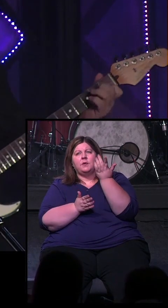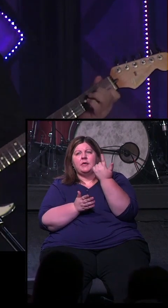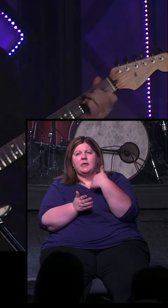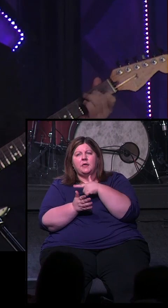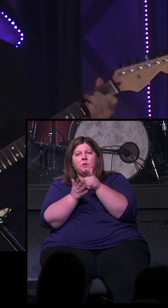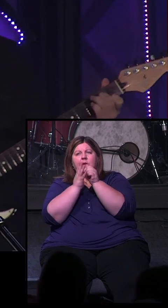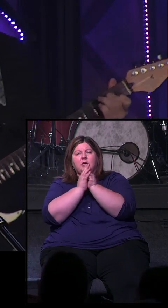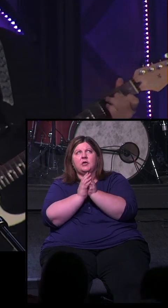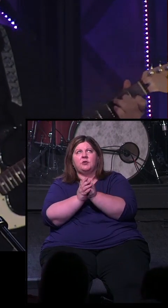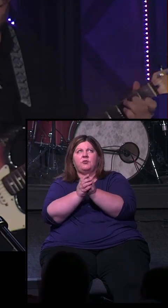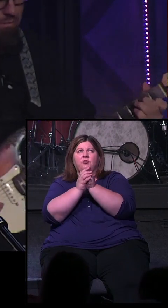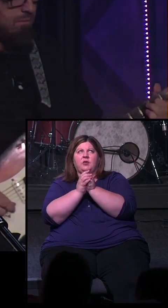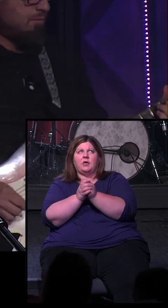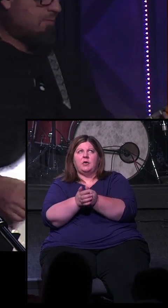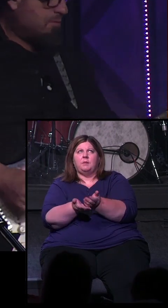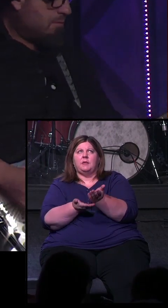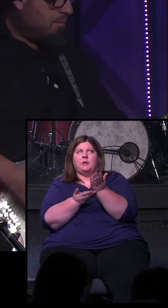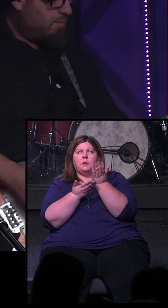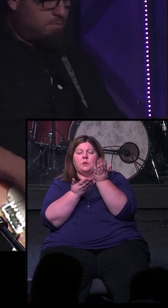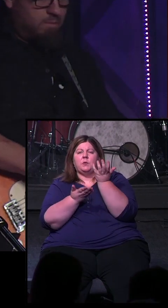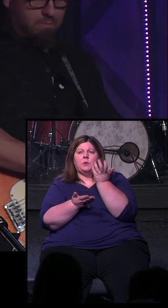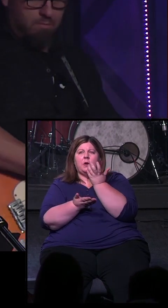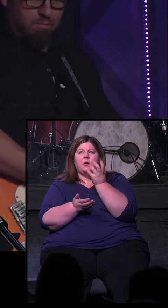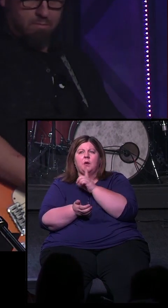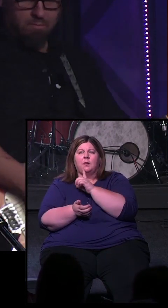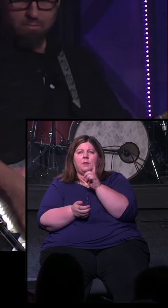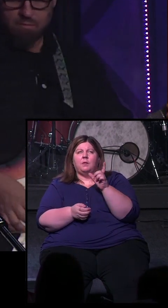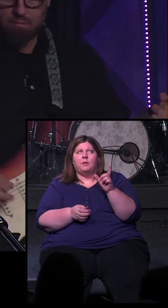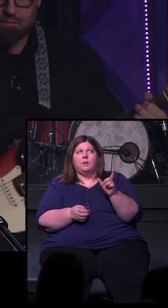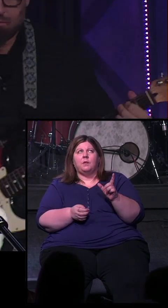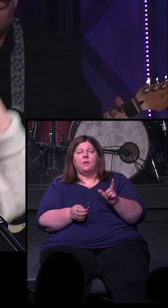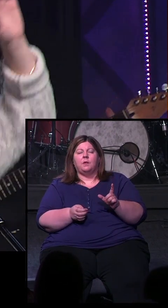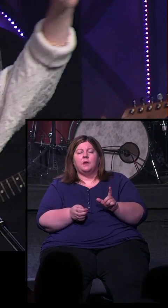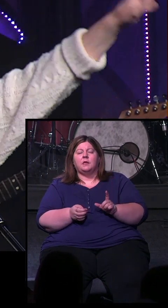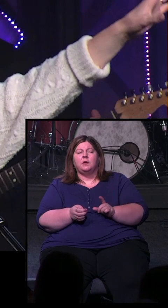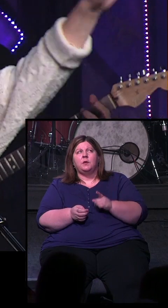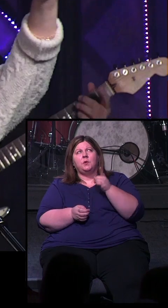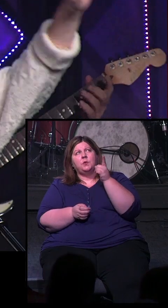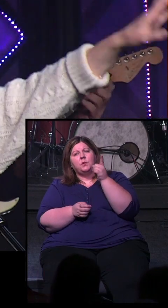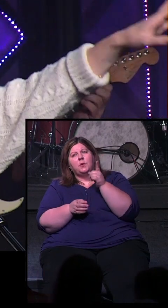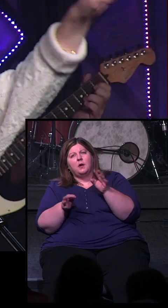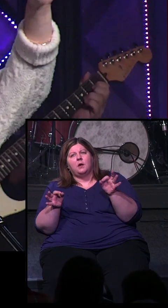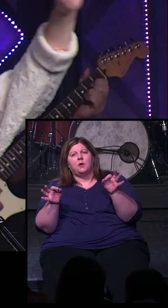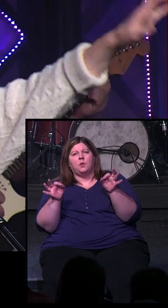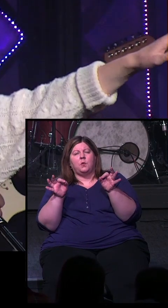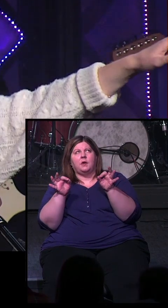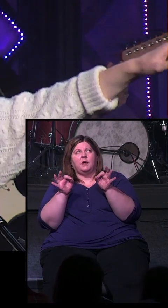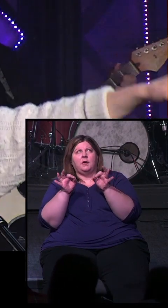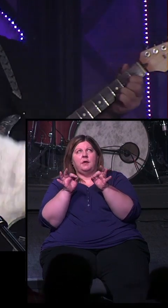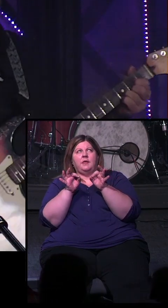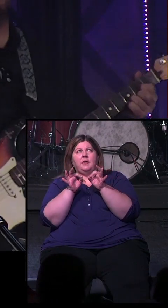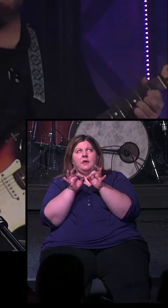We worship you, our Lord. You are